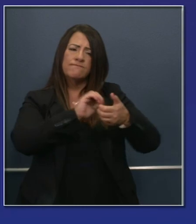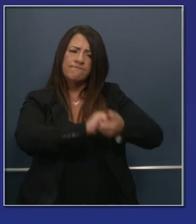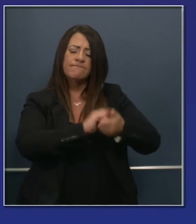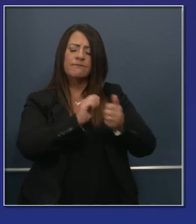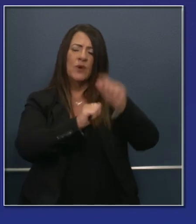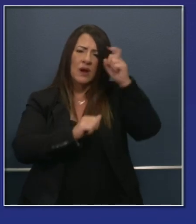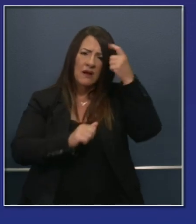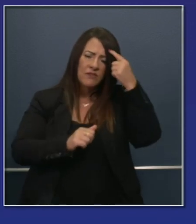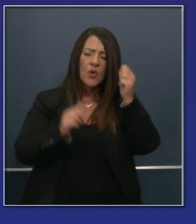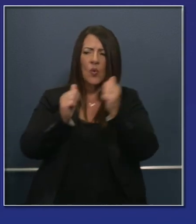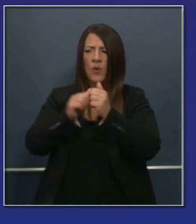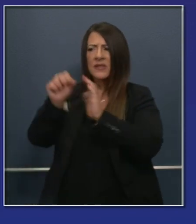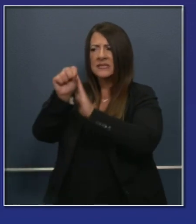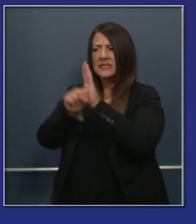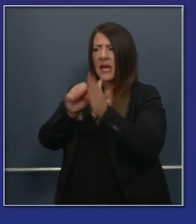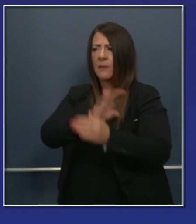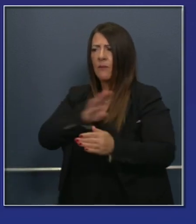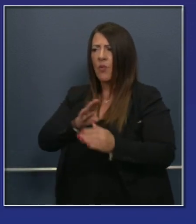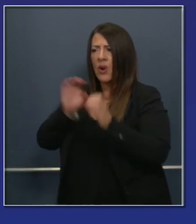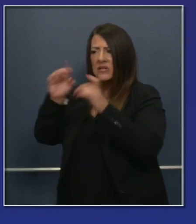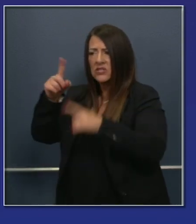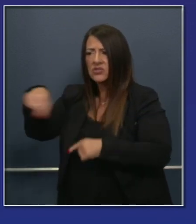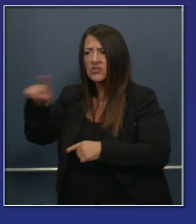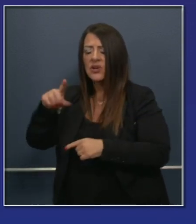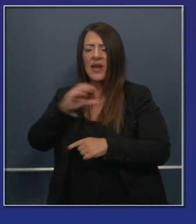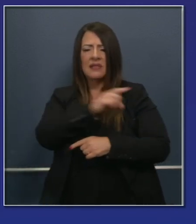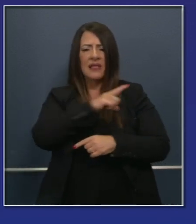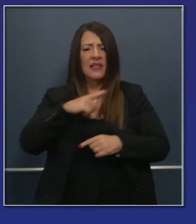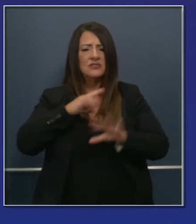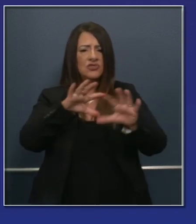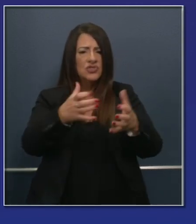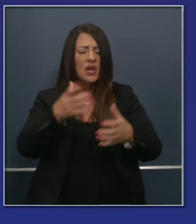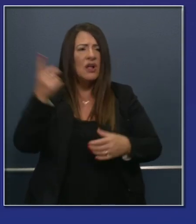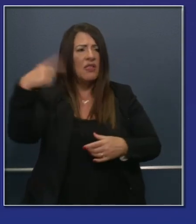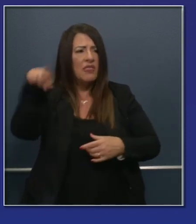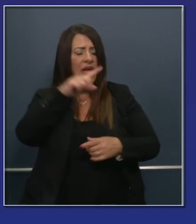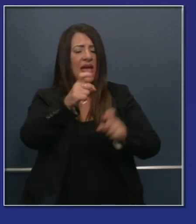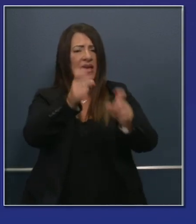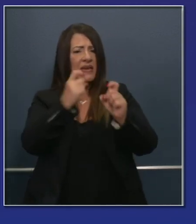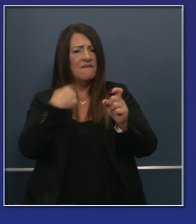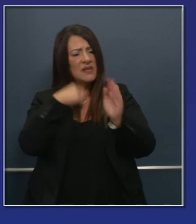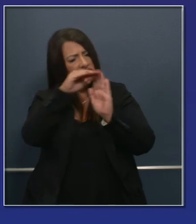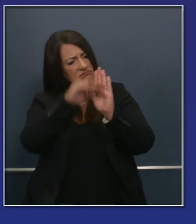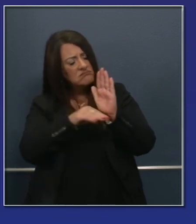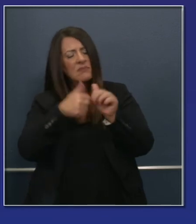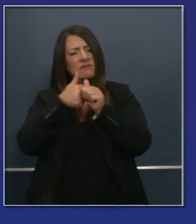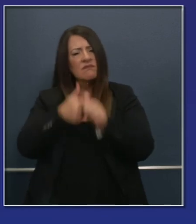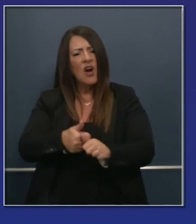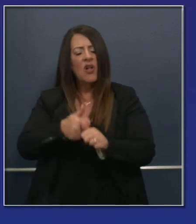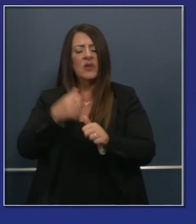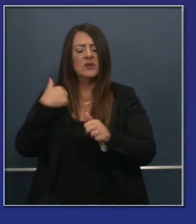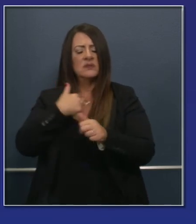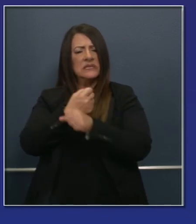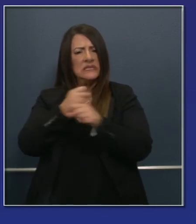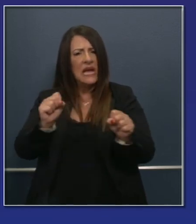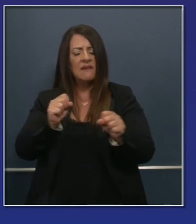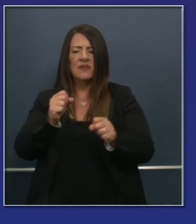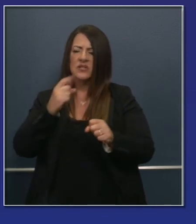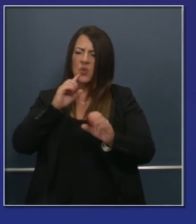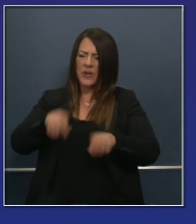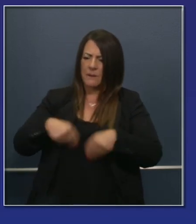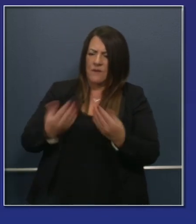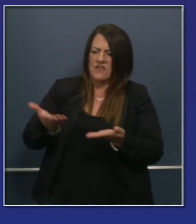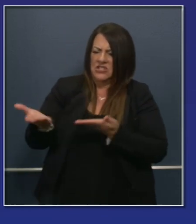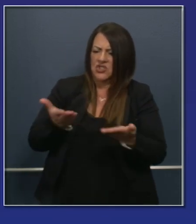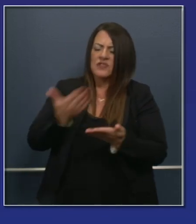the State Board of Education, the legislature on continuing to provide guidance to make sure that all of our students are served as well as they can be under these